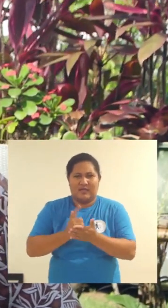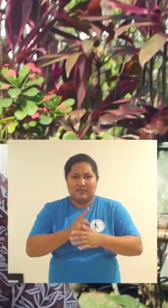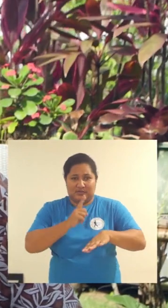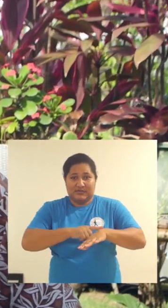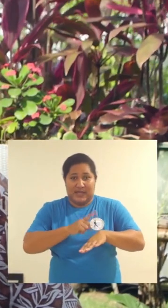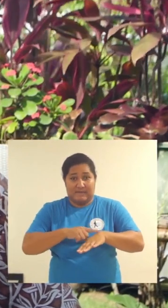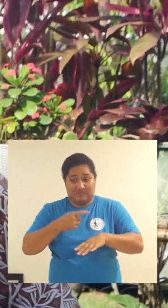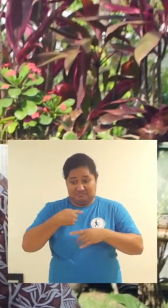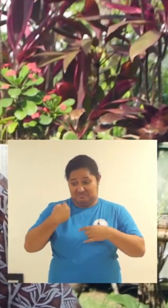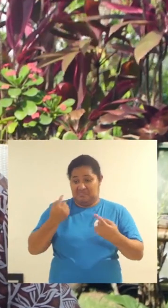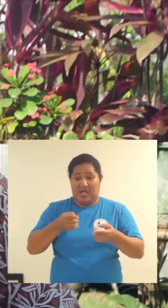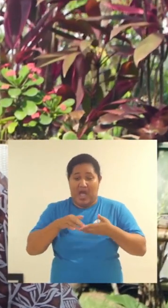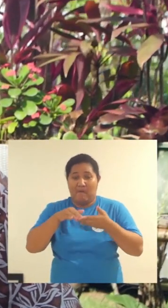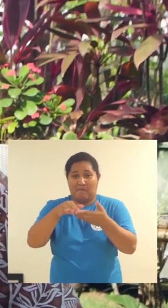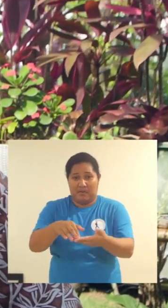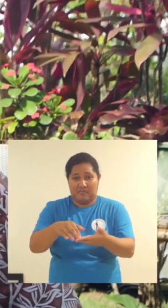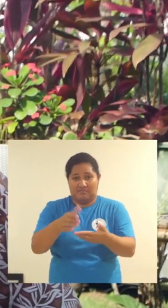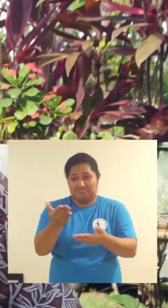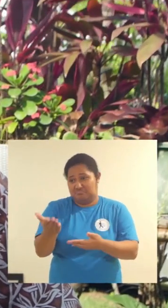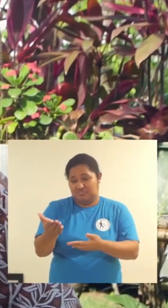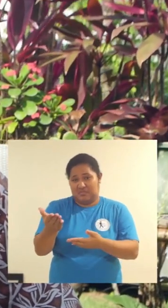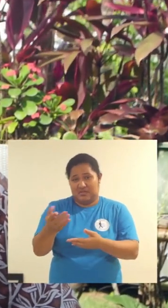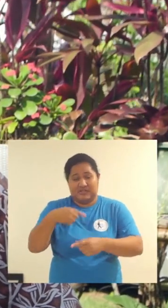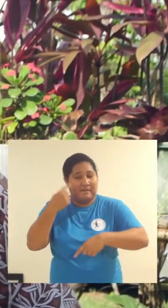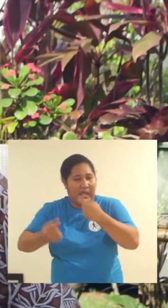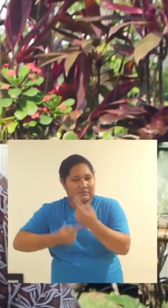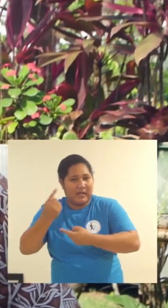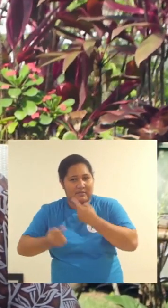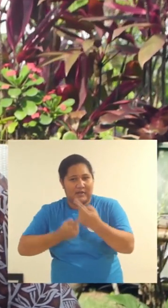my father's to leave family. We are all the time.